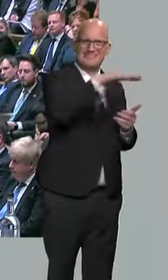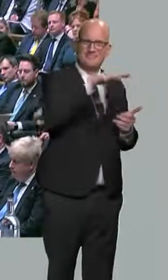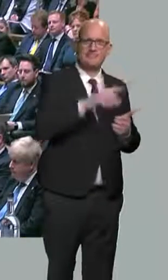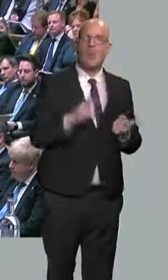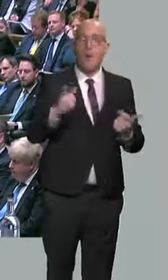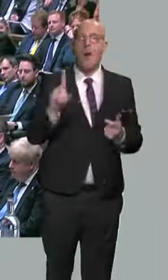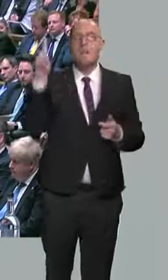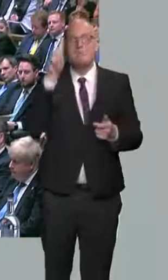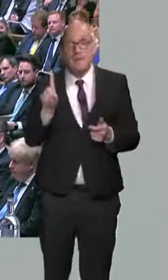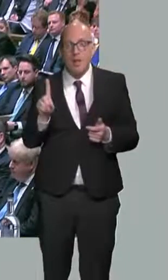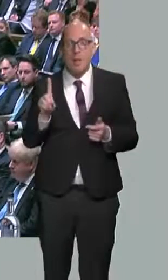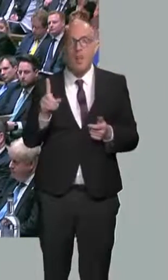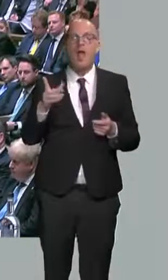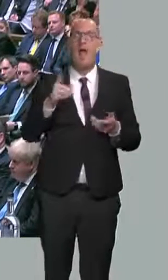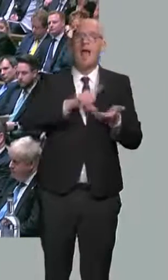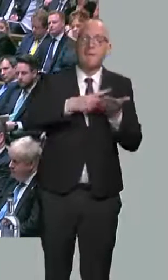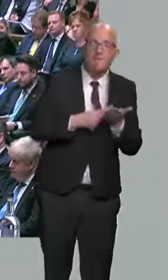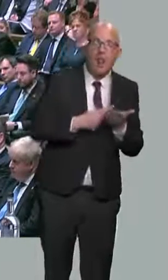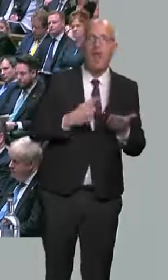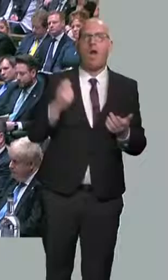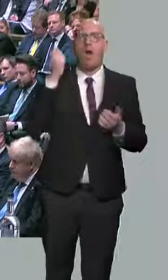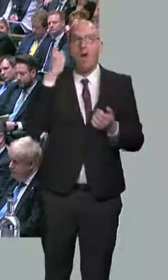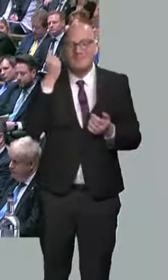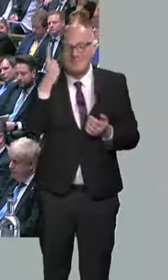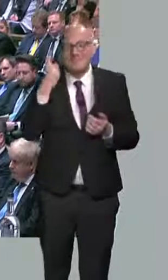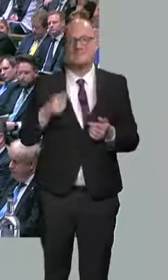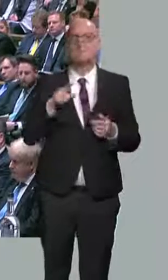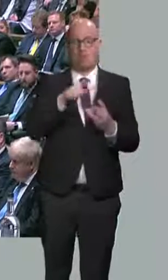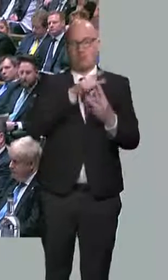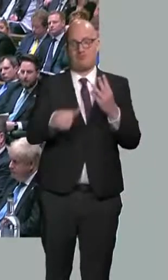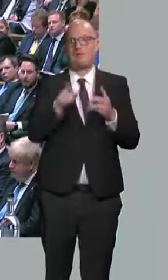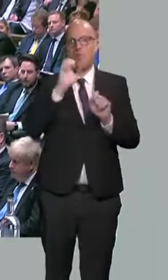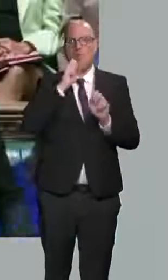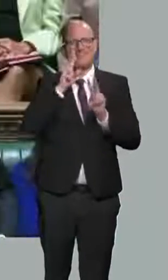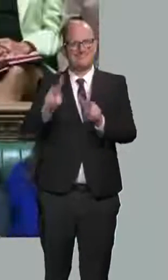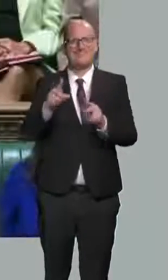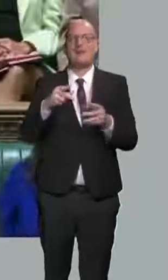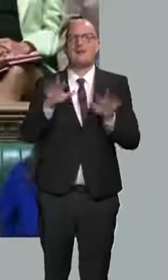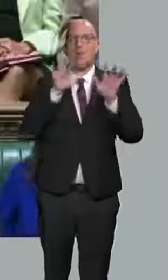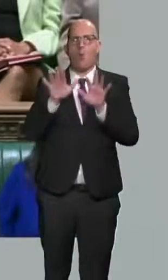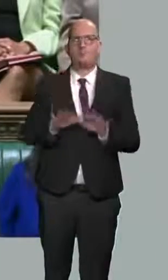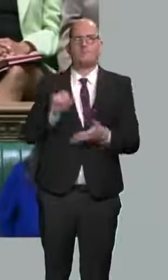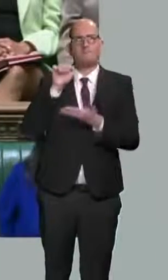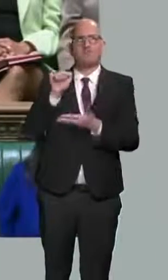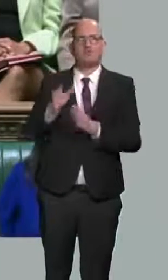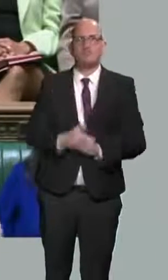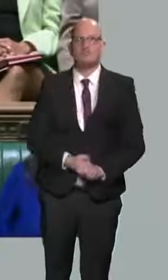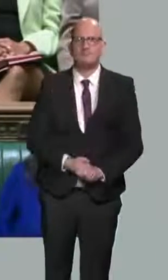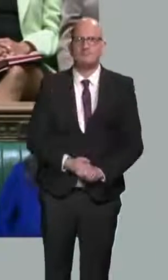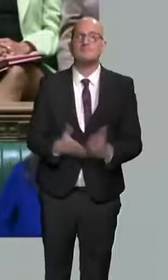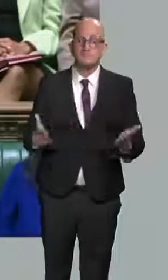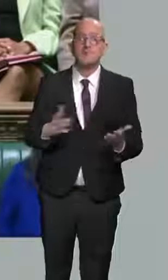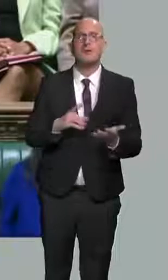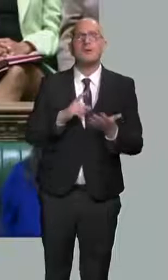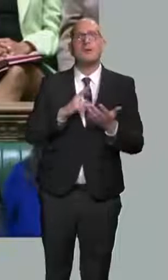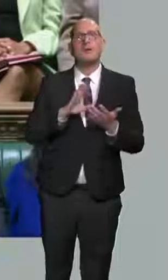ideas. Three priorities for business tax cuts this autumn. But Mr Speaker, I want to help